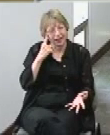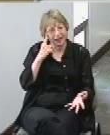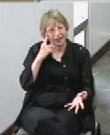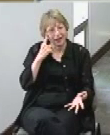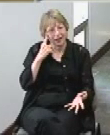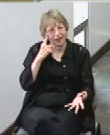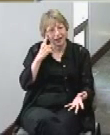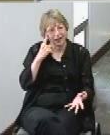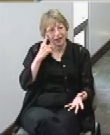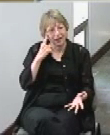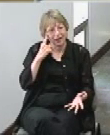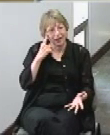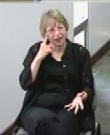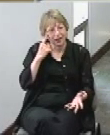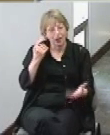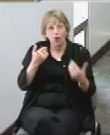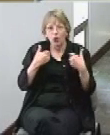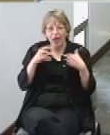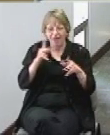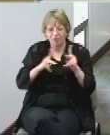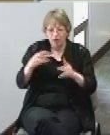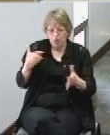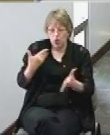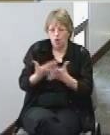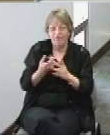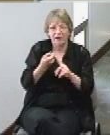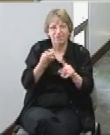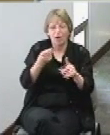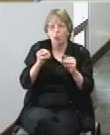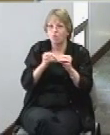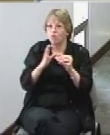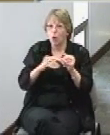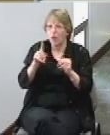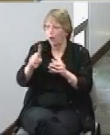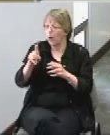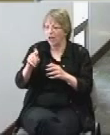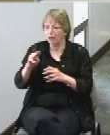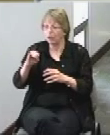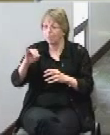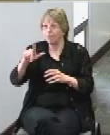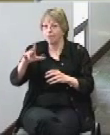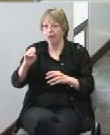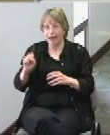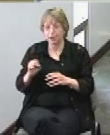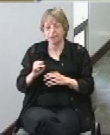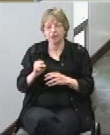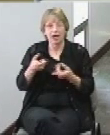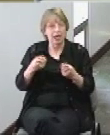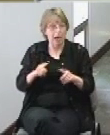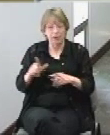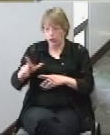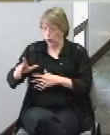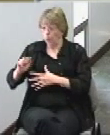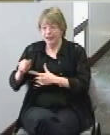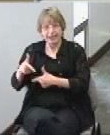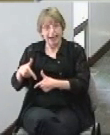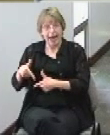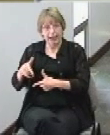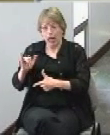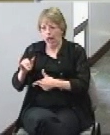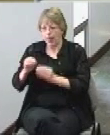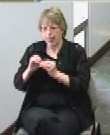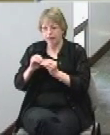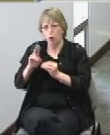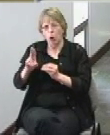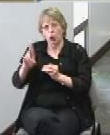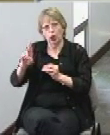more than a hundred miles away Baton Rouge was drawing from a hundred miles out and that's more of an urban area where